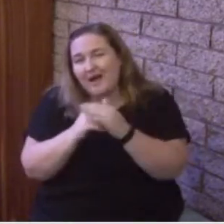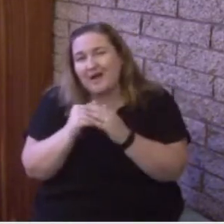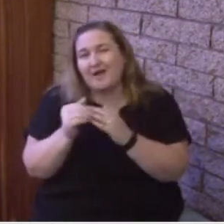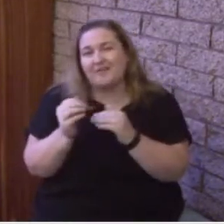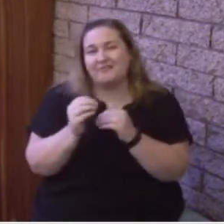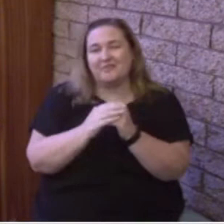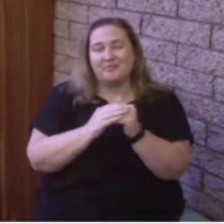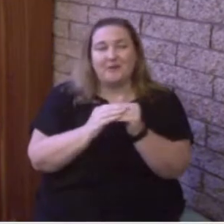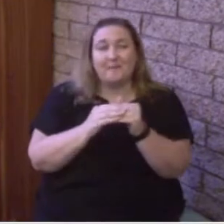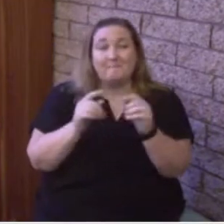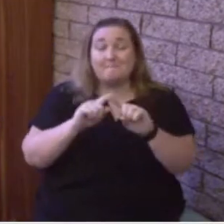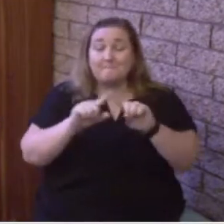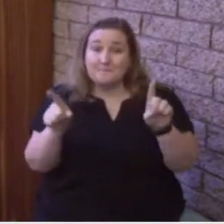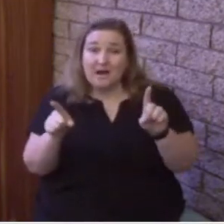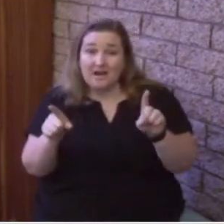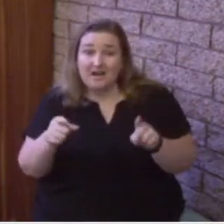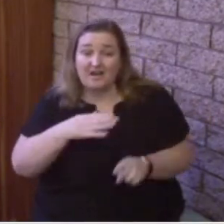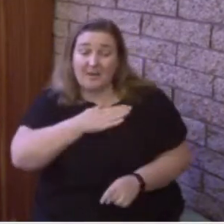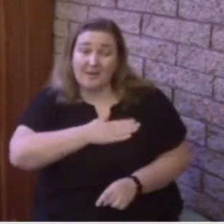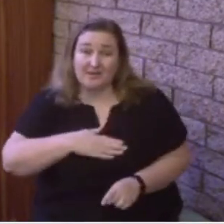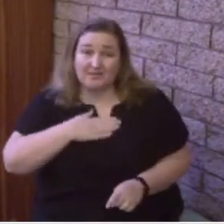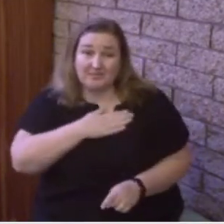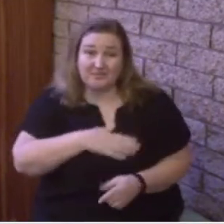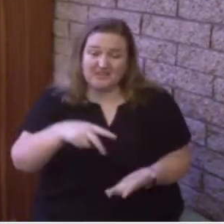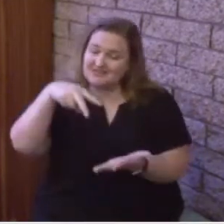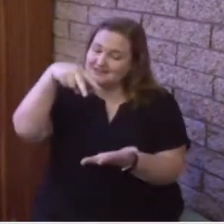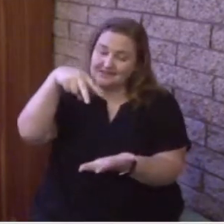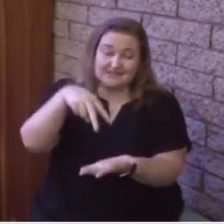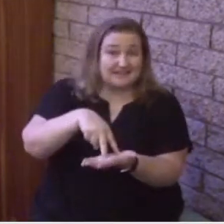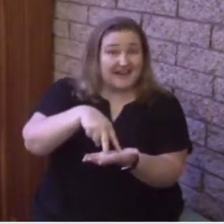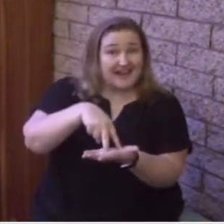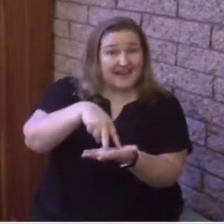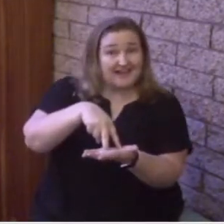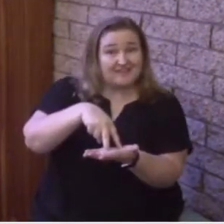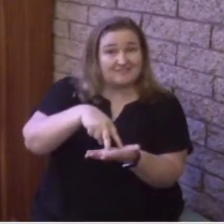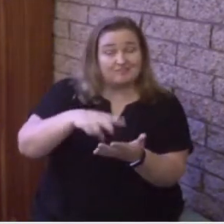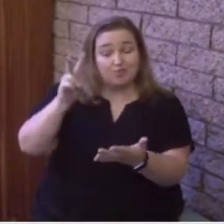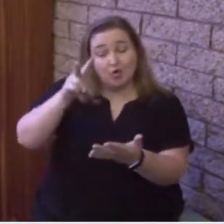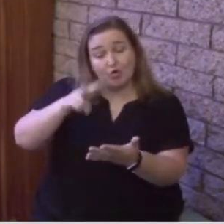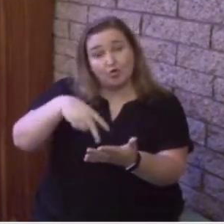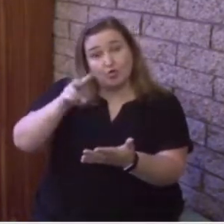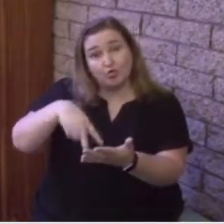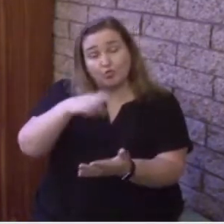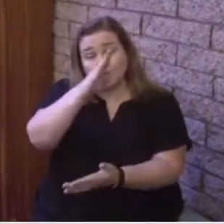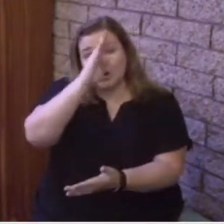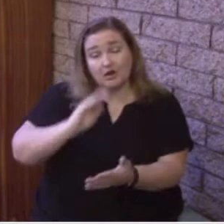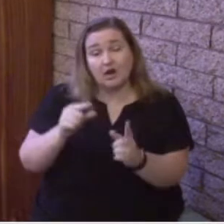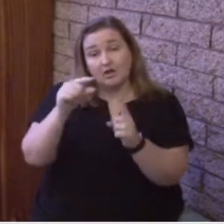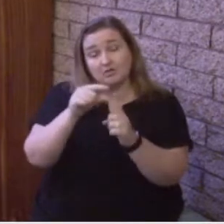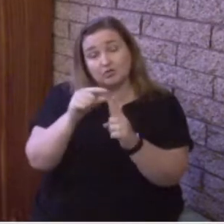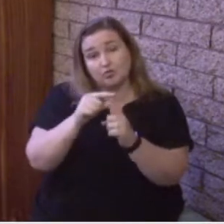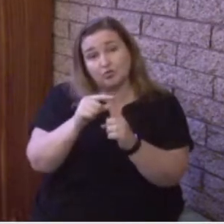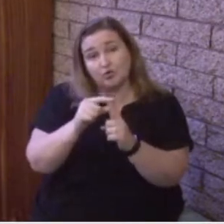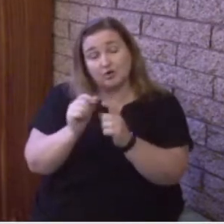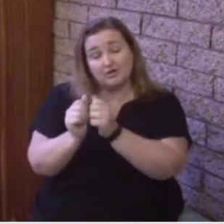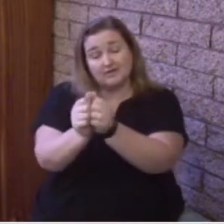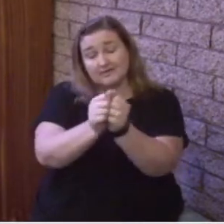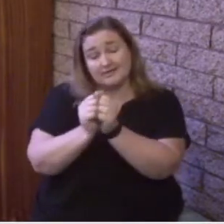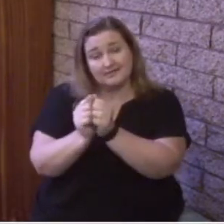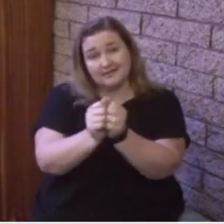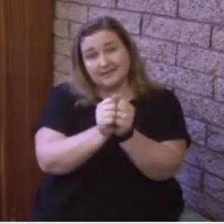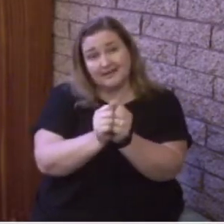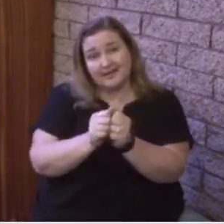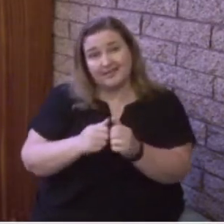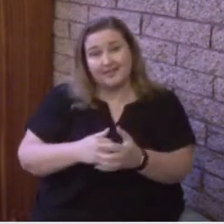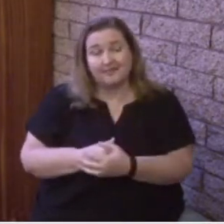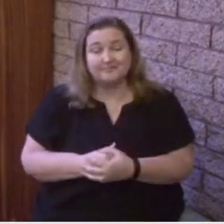stand where you are, and let's read God's Word together today as we enter in.